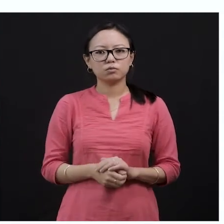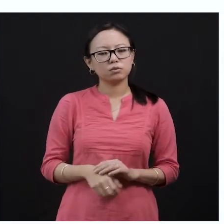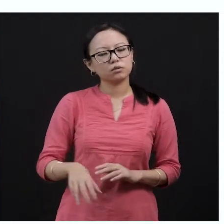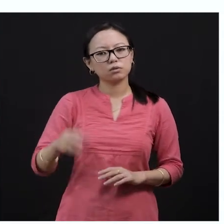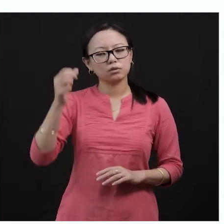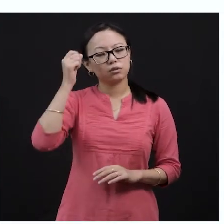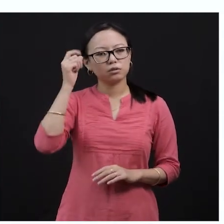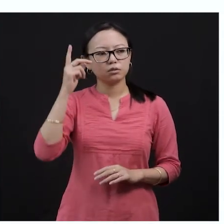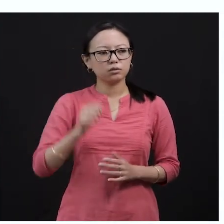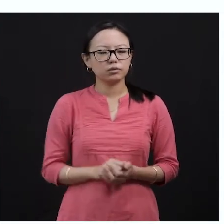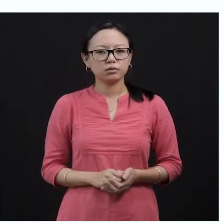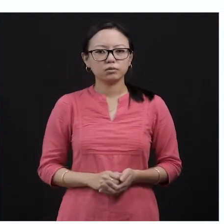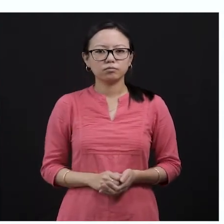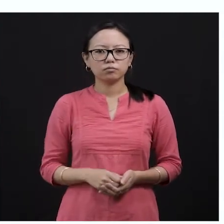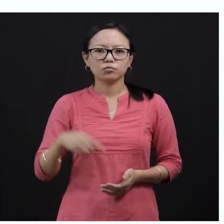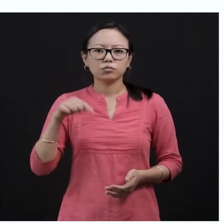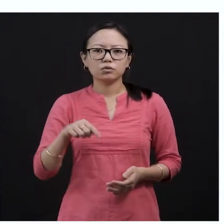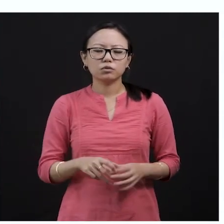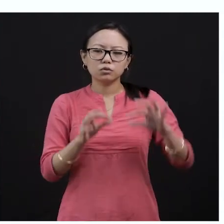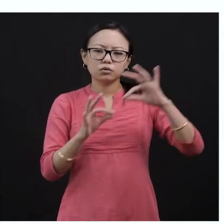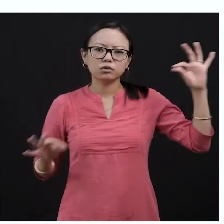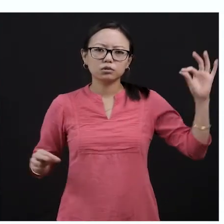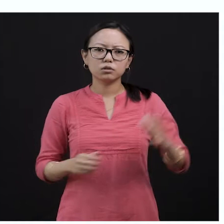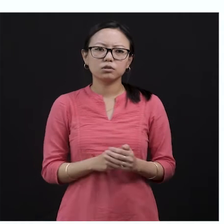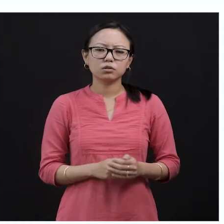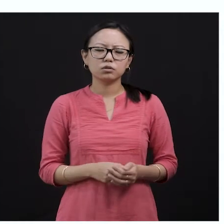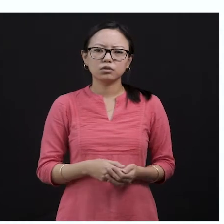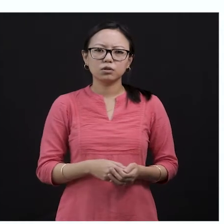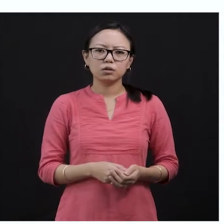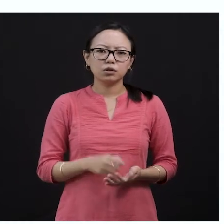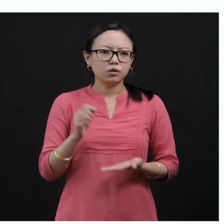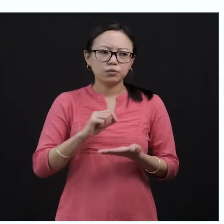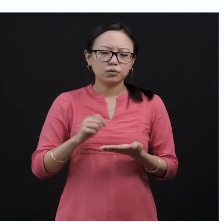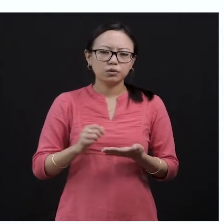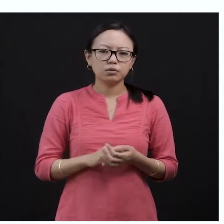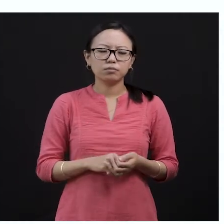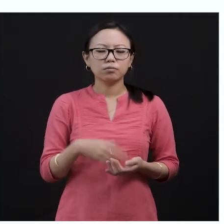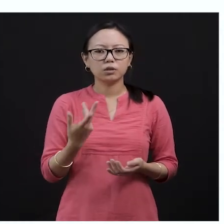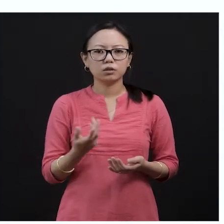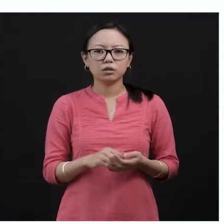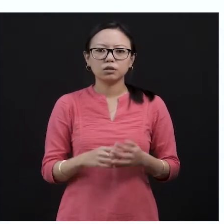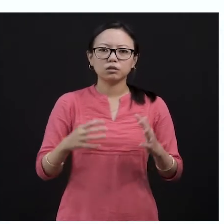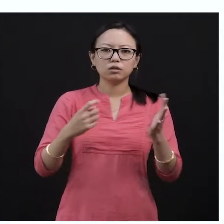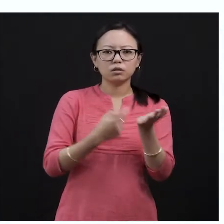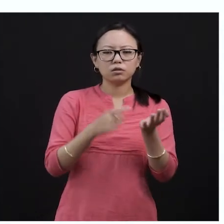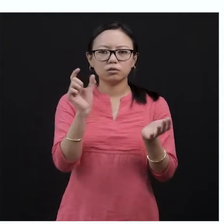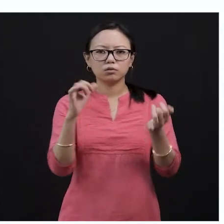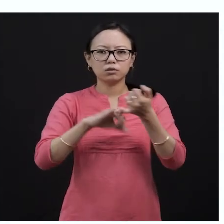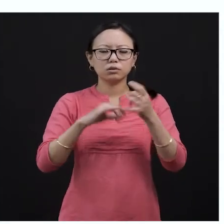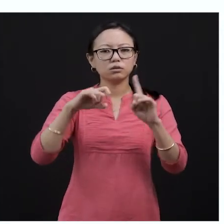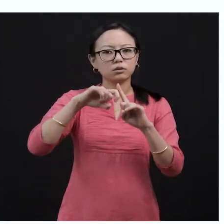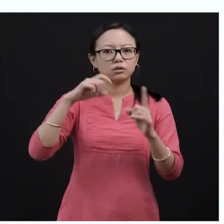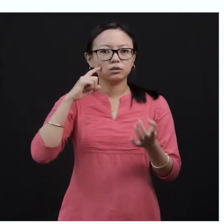who wrote the story. It is written by Ruskin Bond. And we are going to see how the little boy, okay, he is not so little,